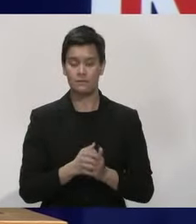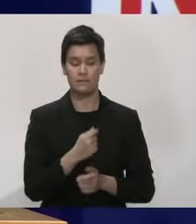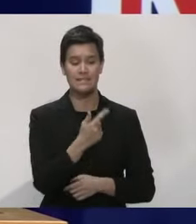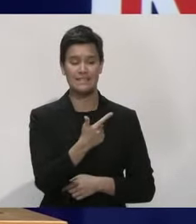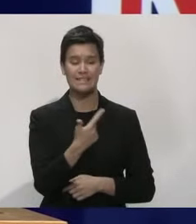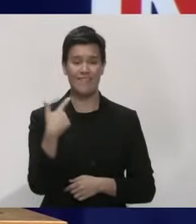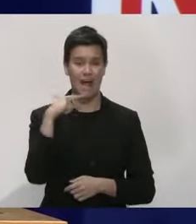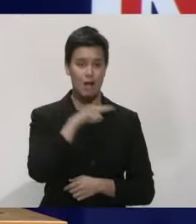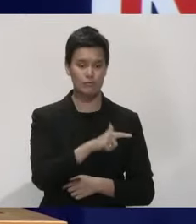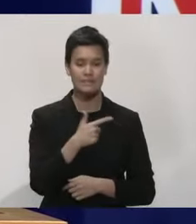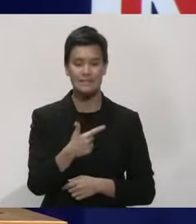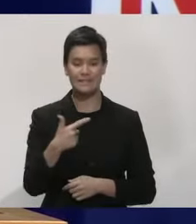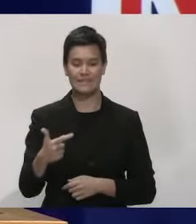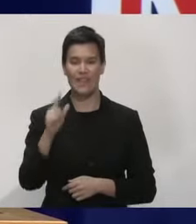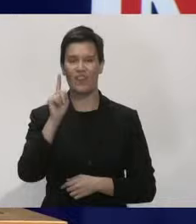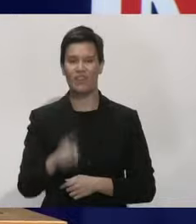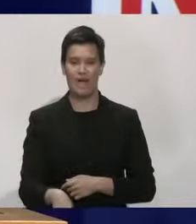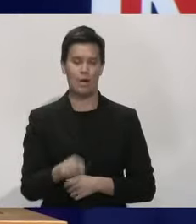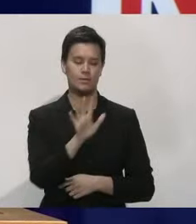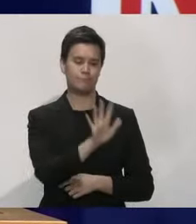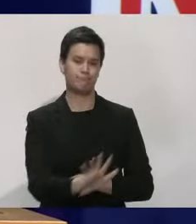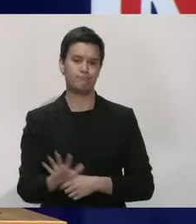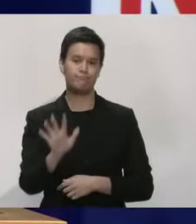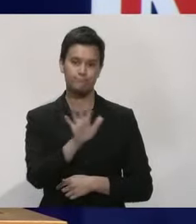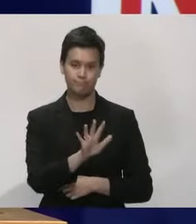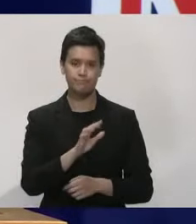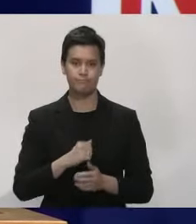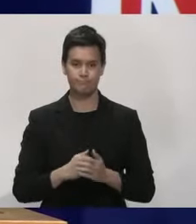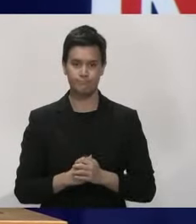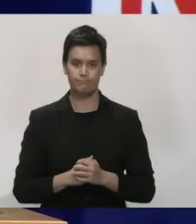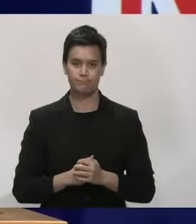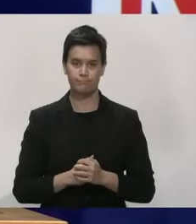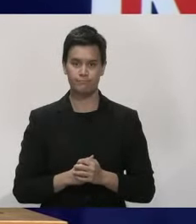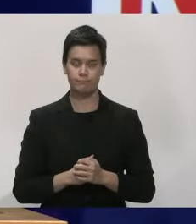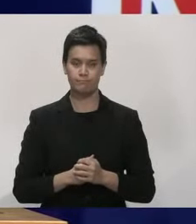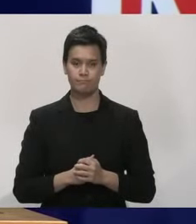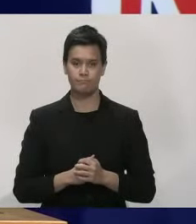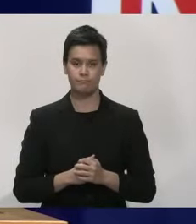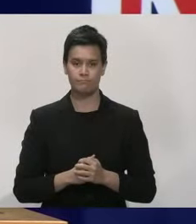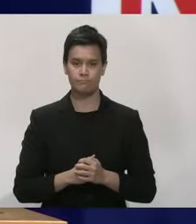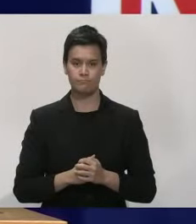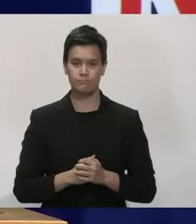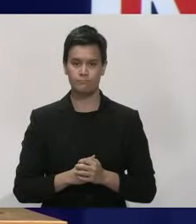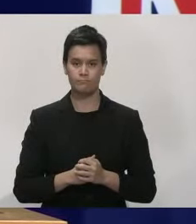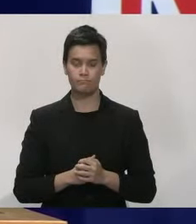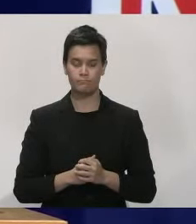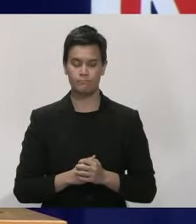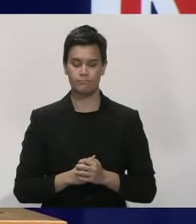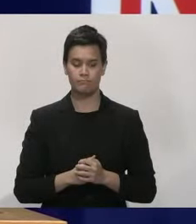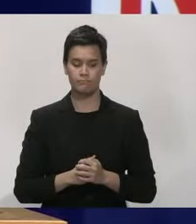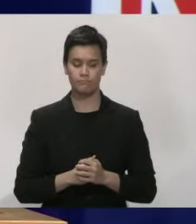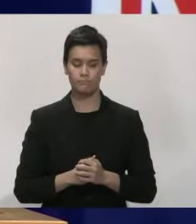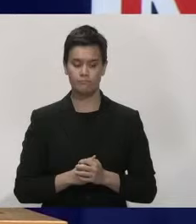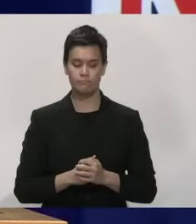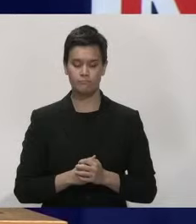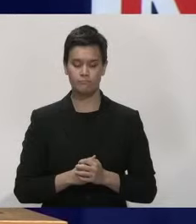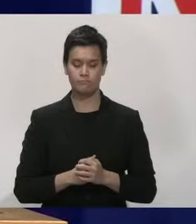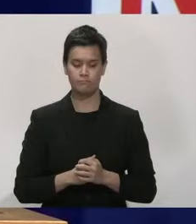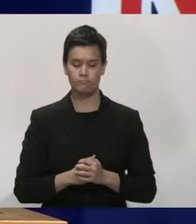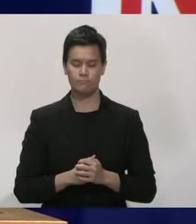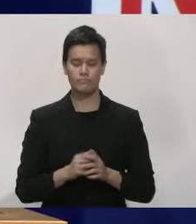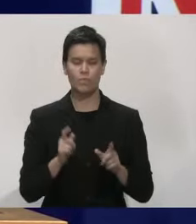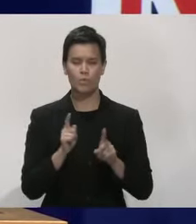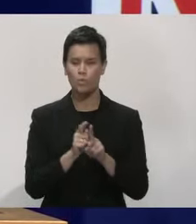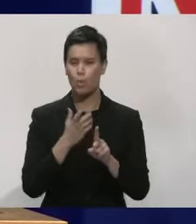777,560. And finally, just a review of our public